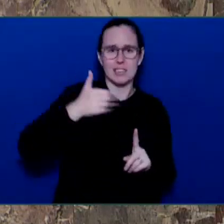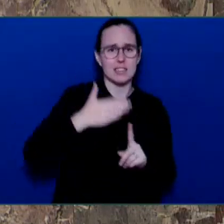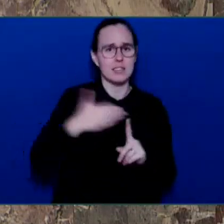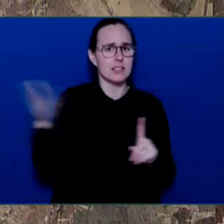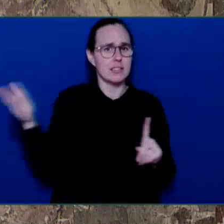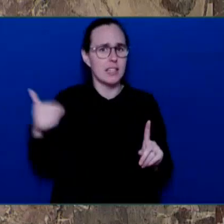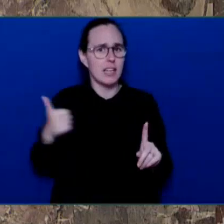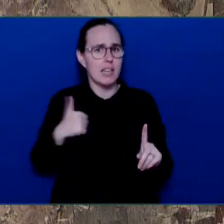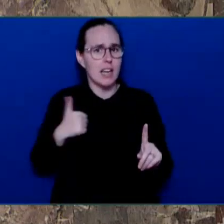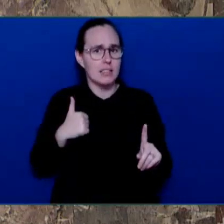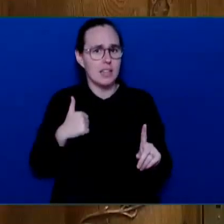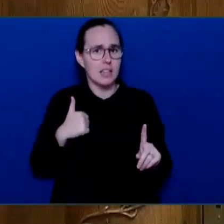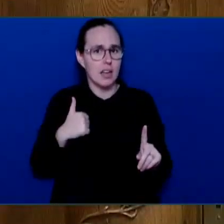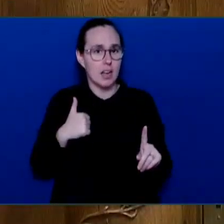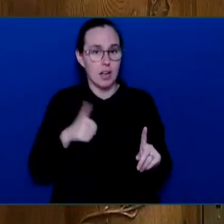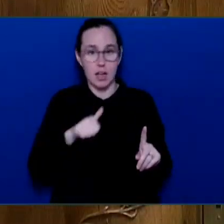Canada.